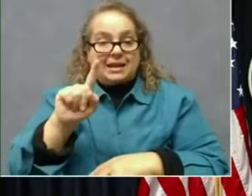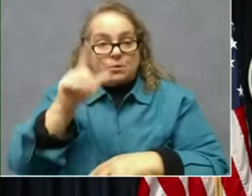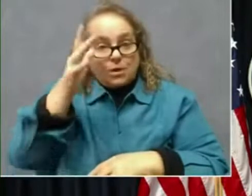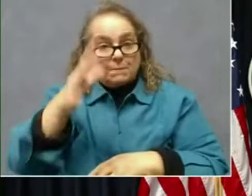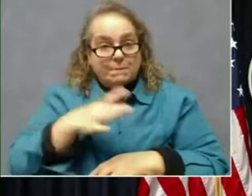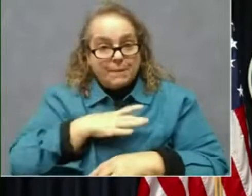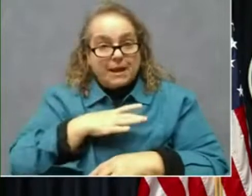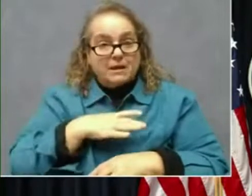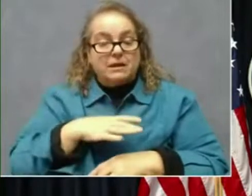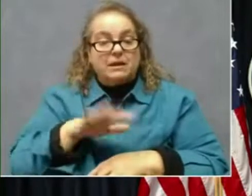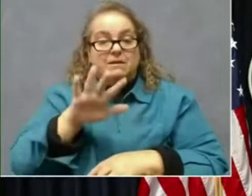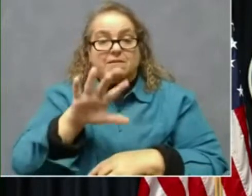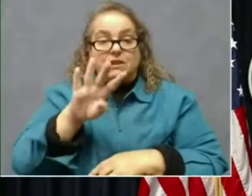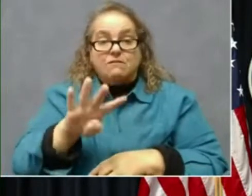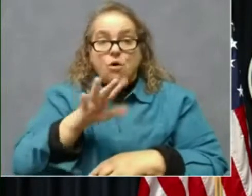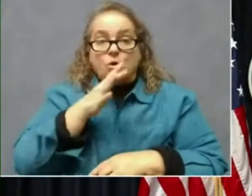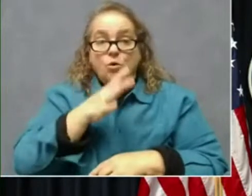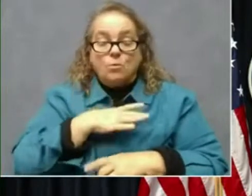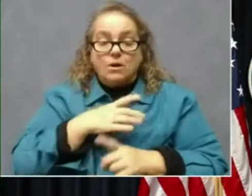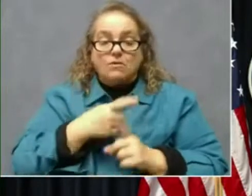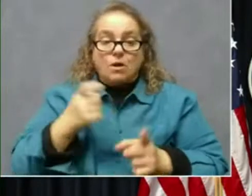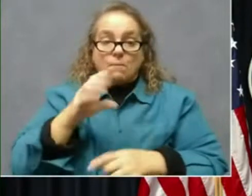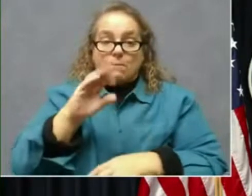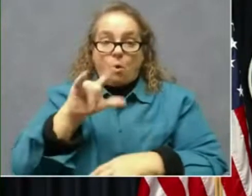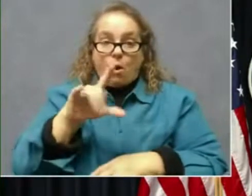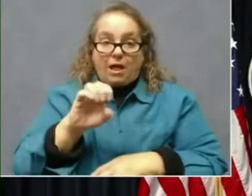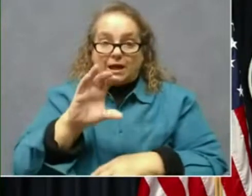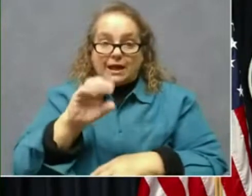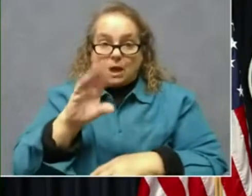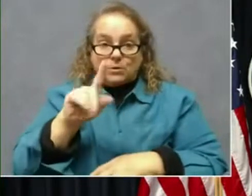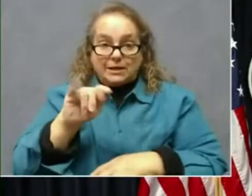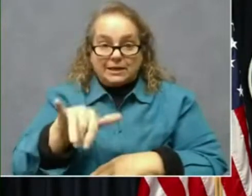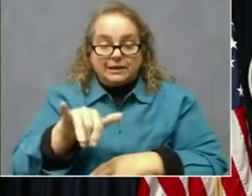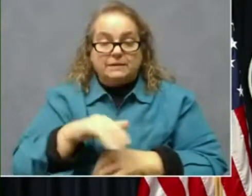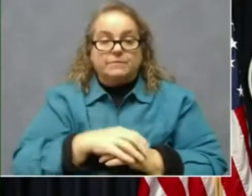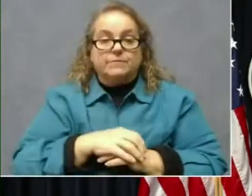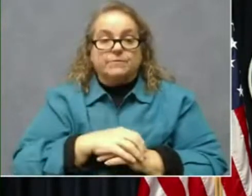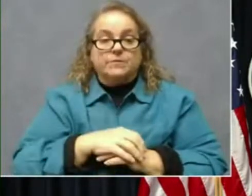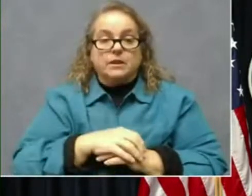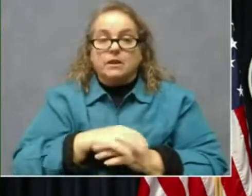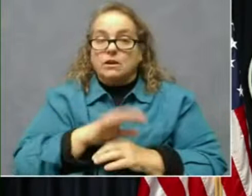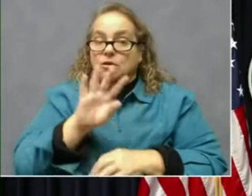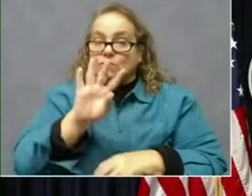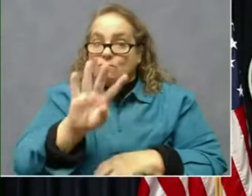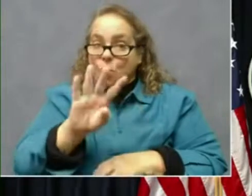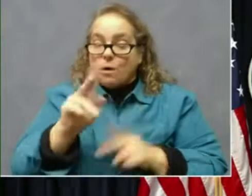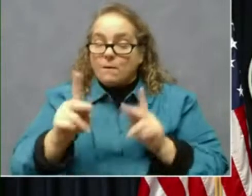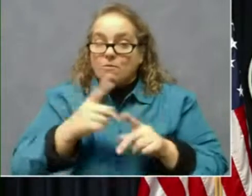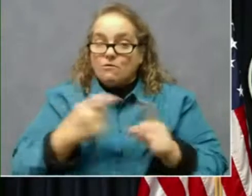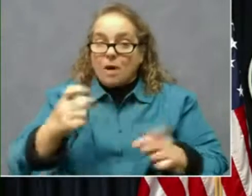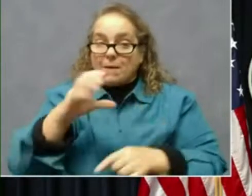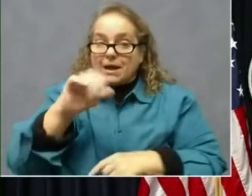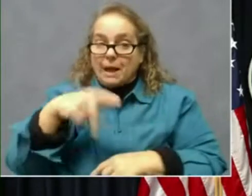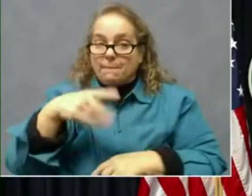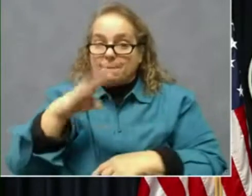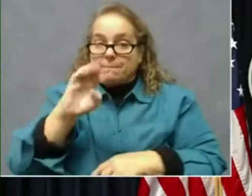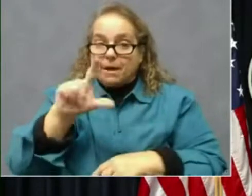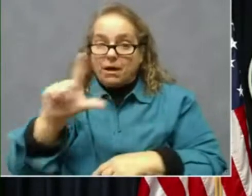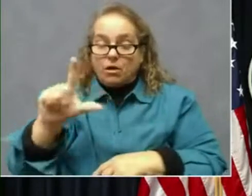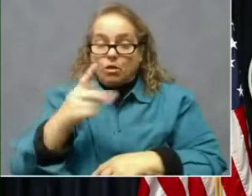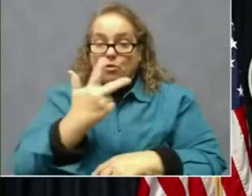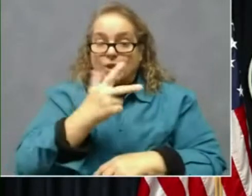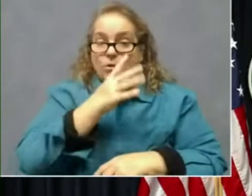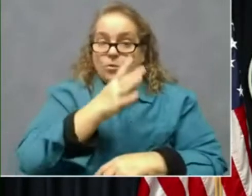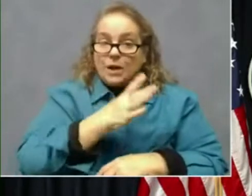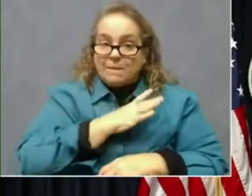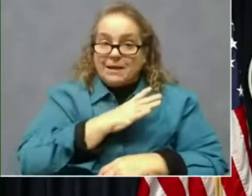a 54-year-old woman from Boyle County, four individuals from Campbell County, three women, ages